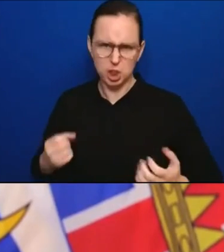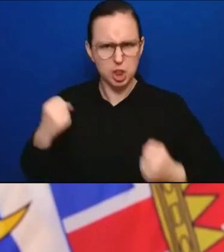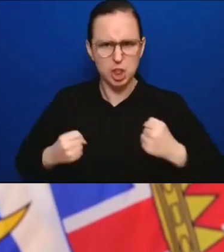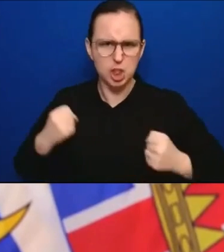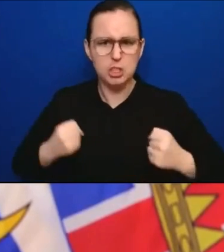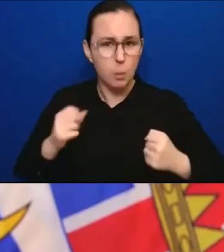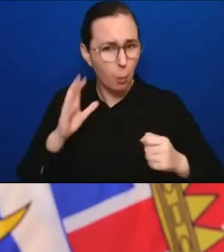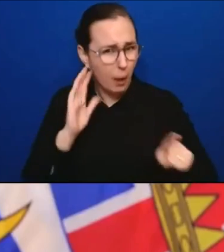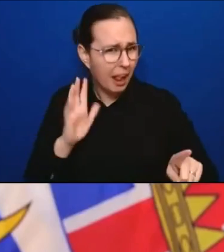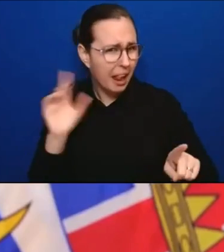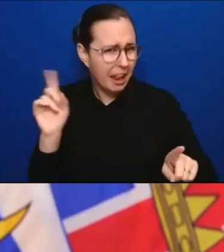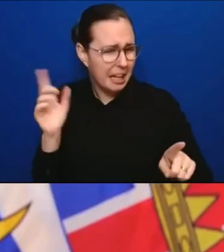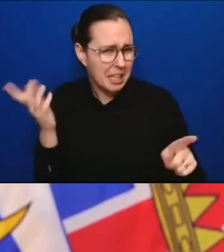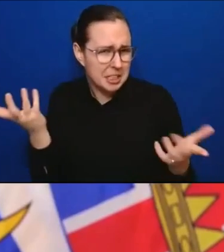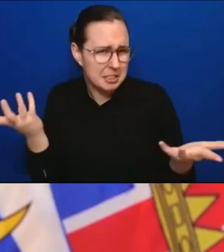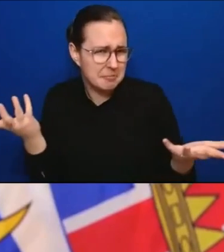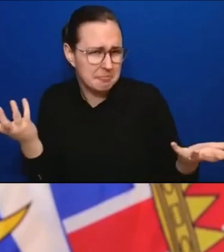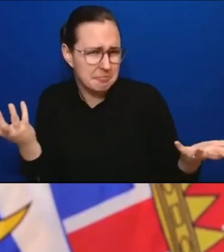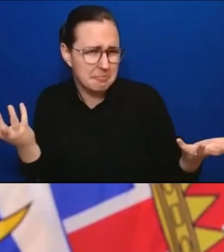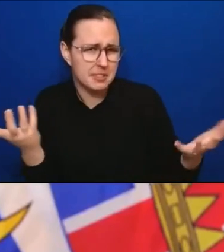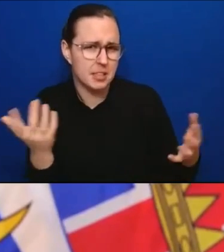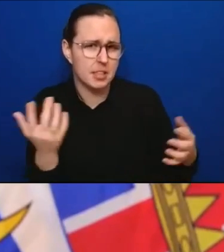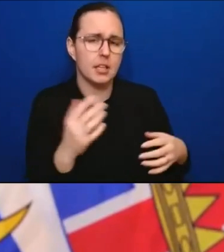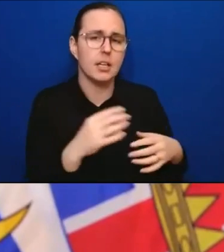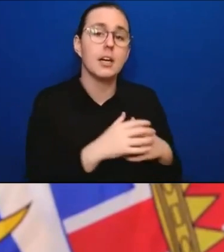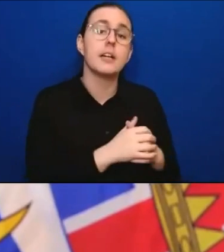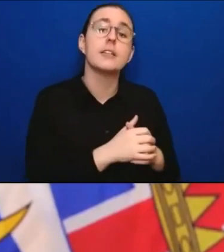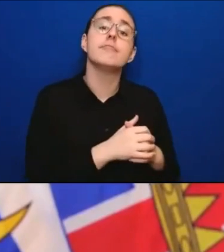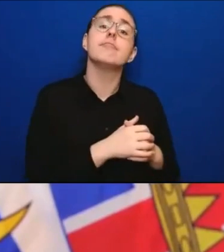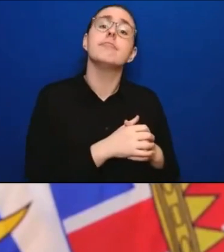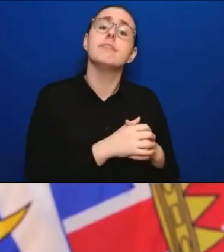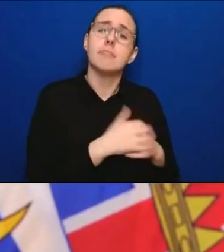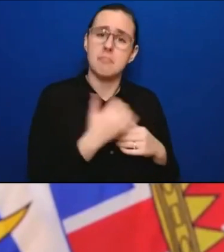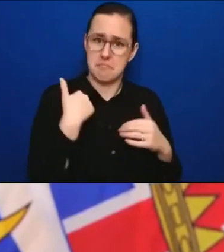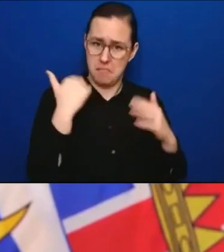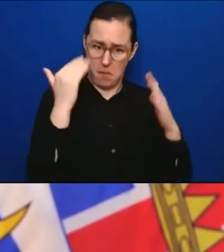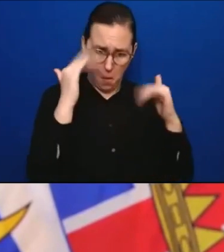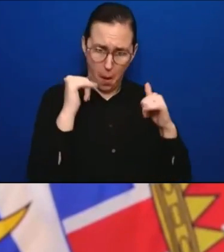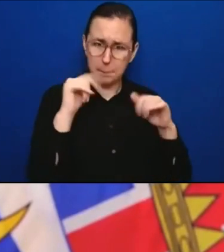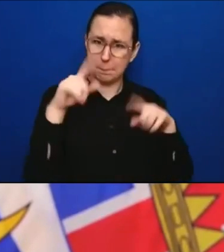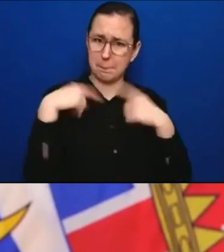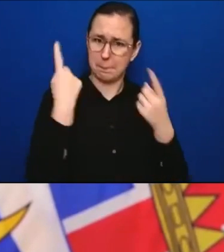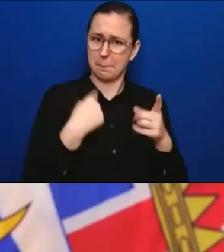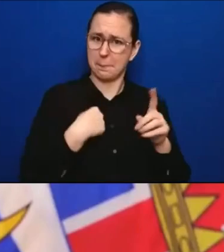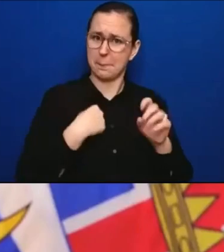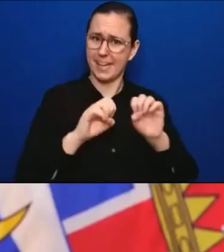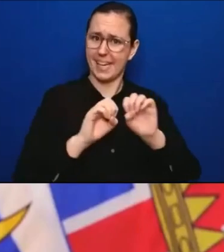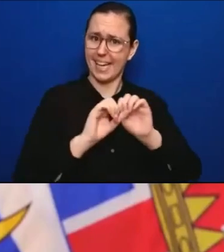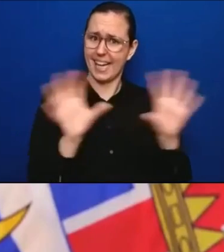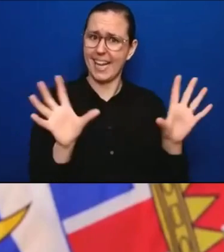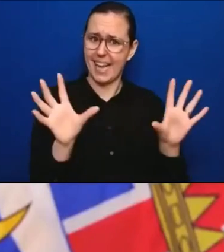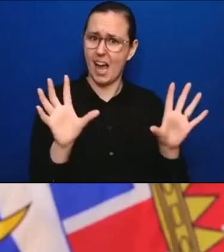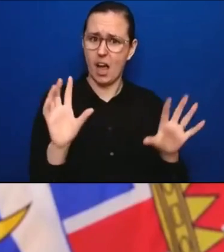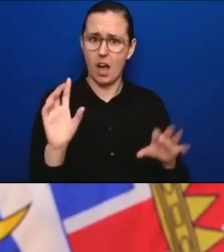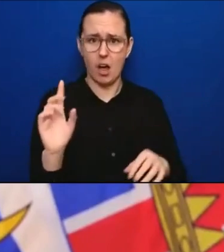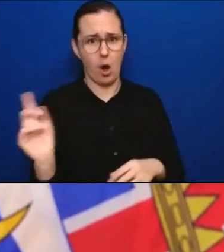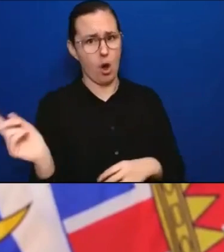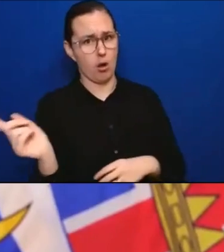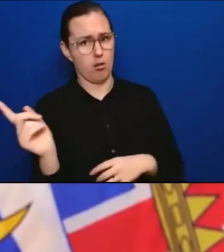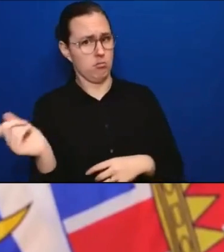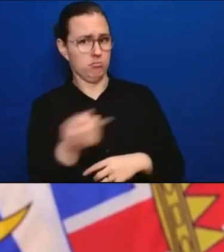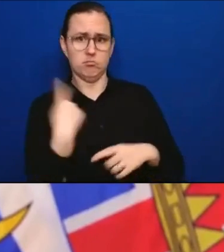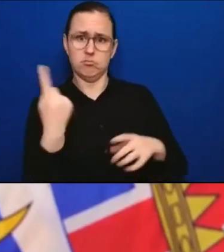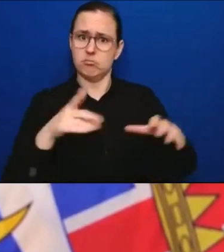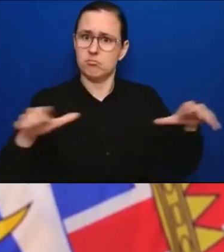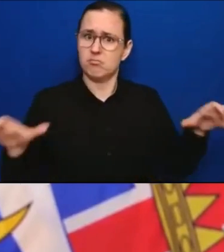hope we've shown that it's the actions that all of us have taken over the last months and two years now that have made a difference